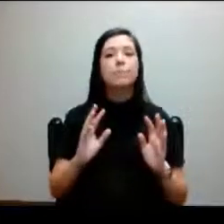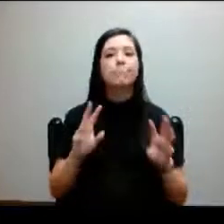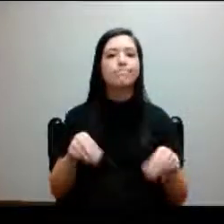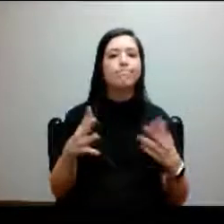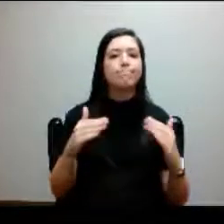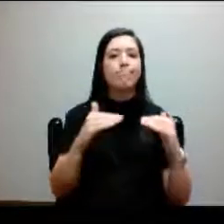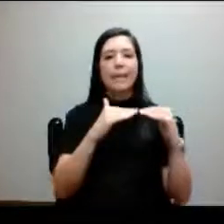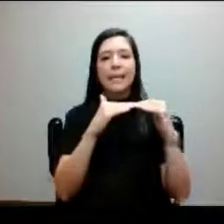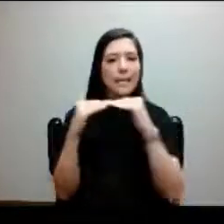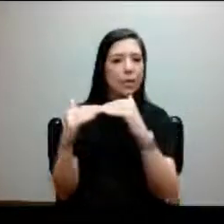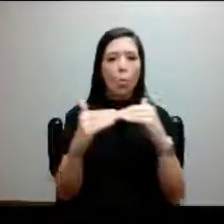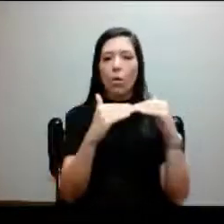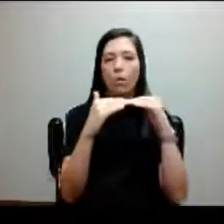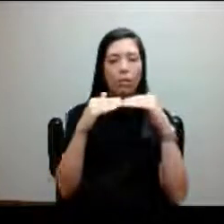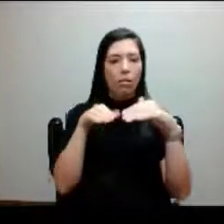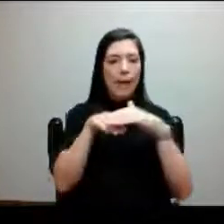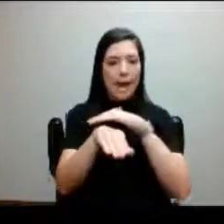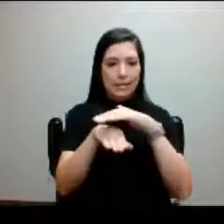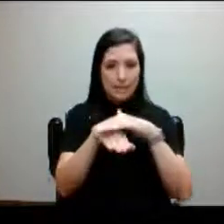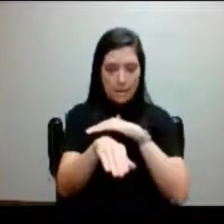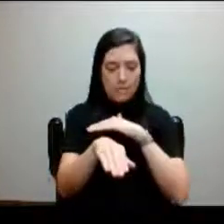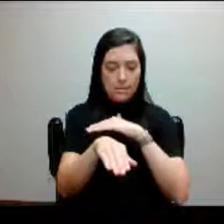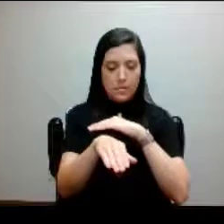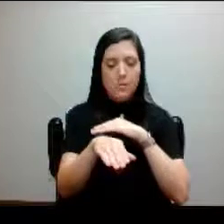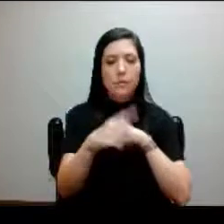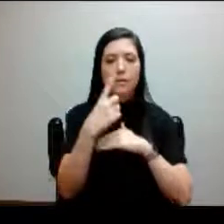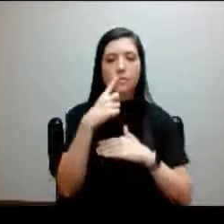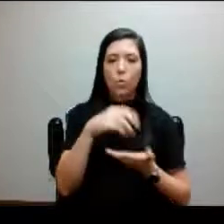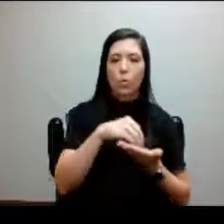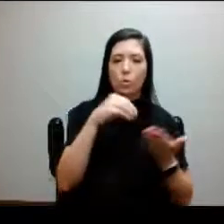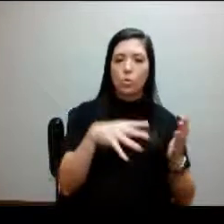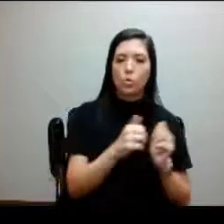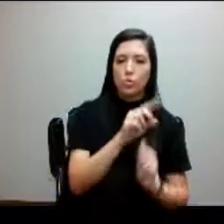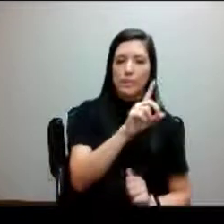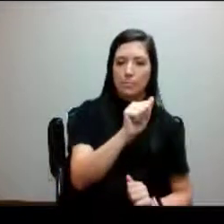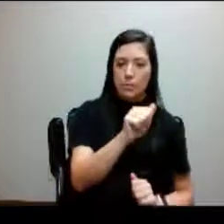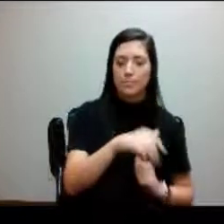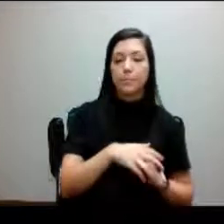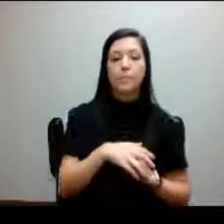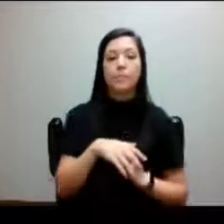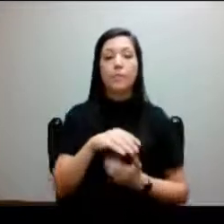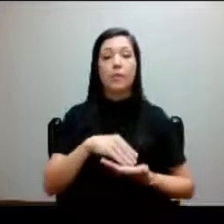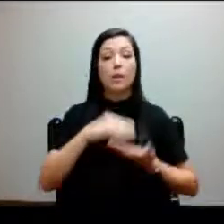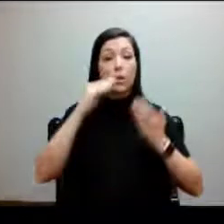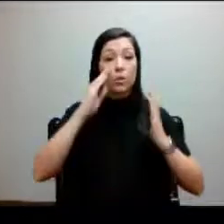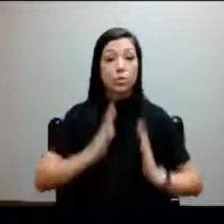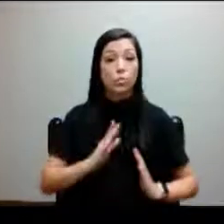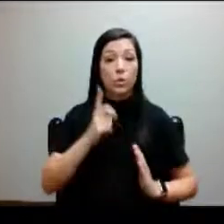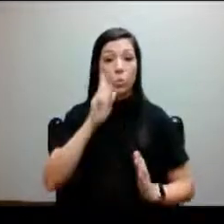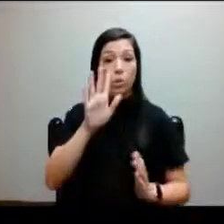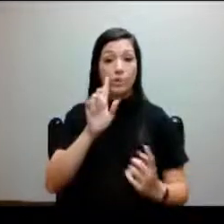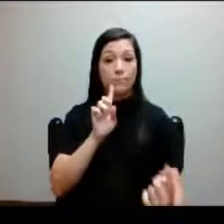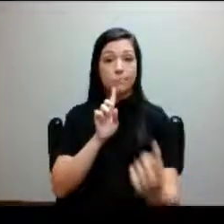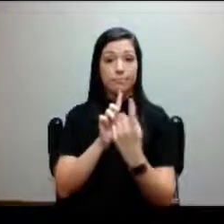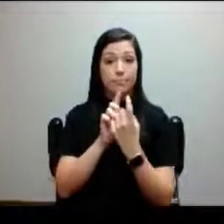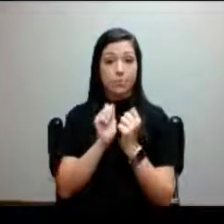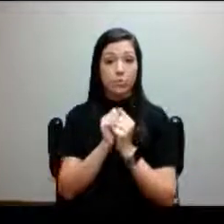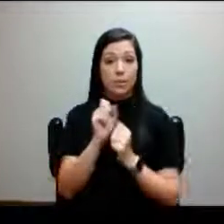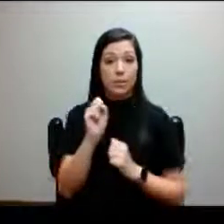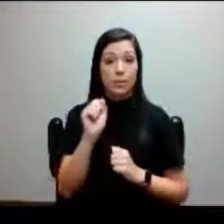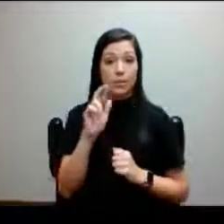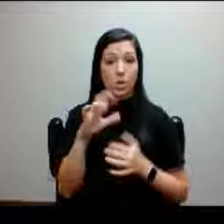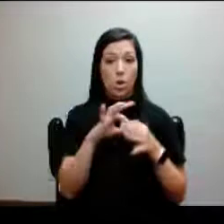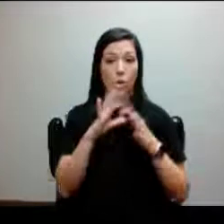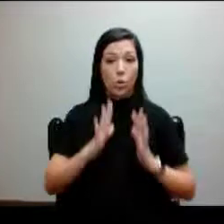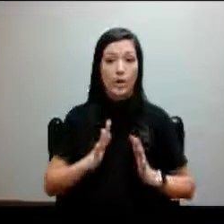access, our students with disabilities, of course. The student meets with the SAR coordinator, who would be